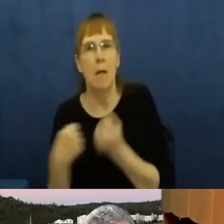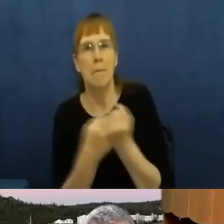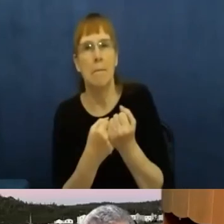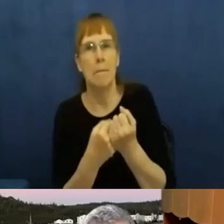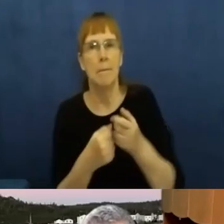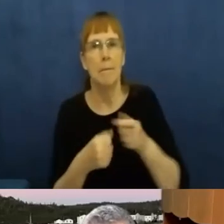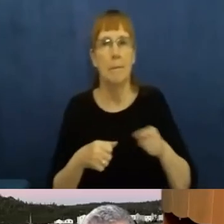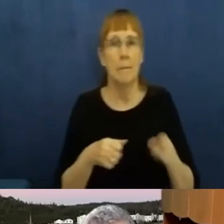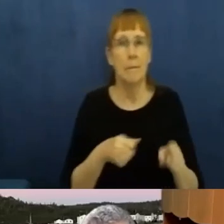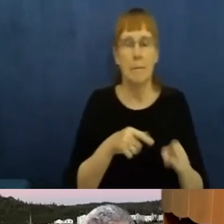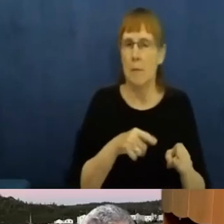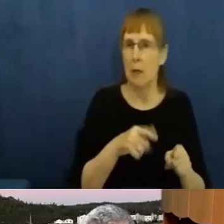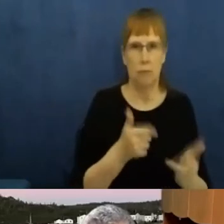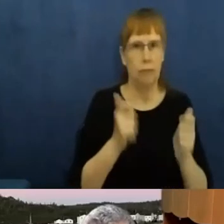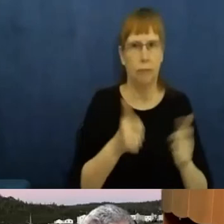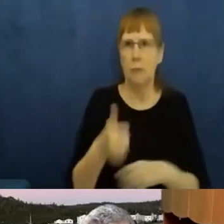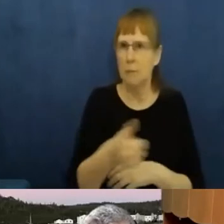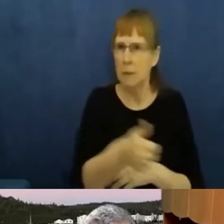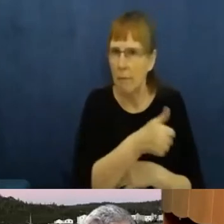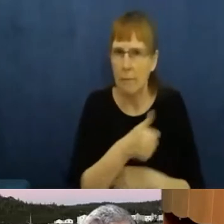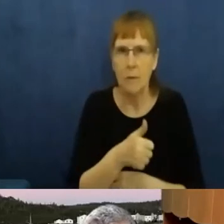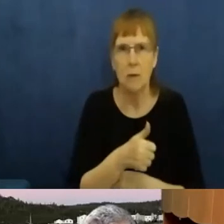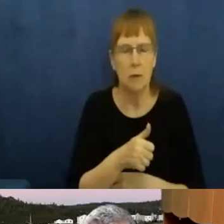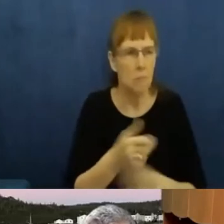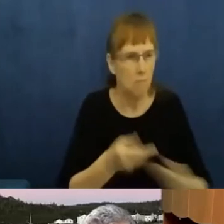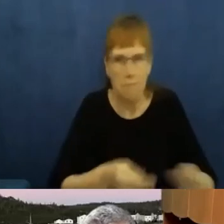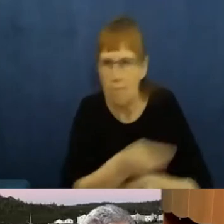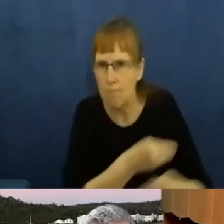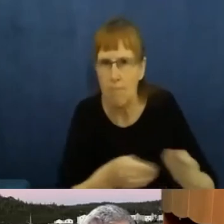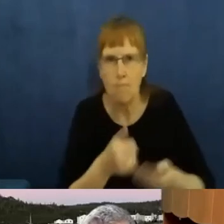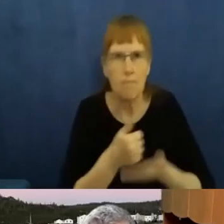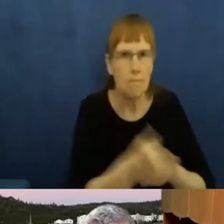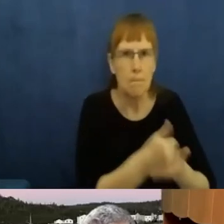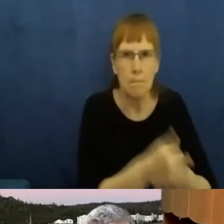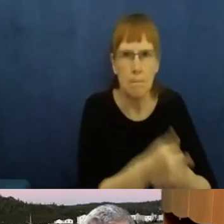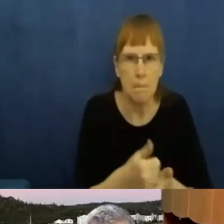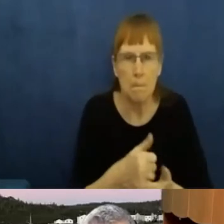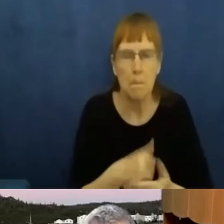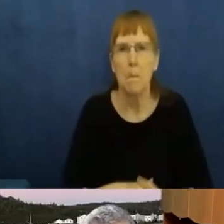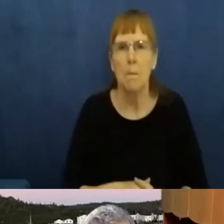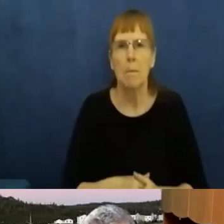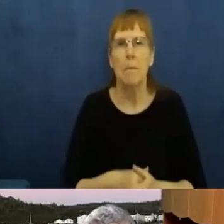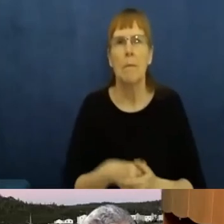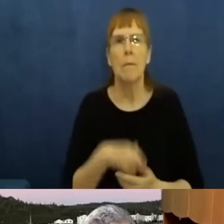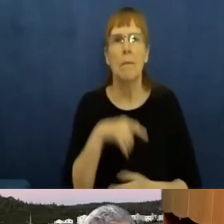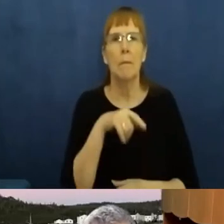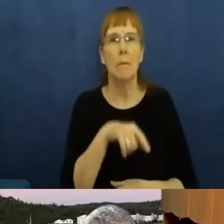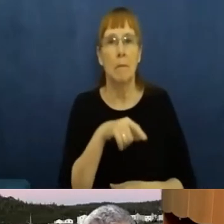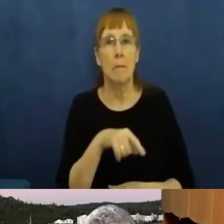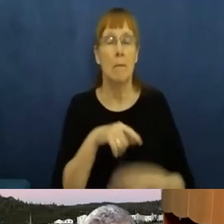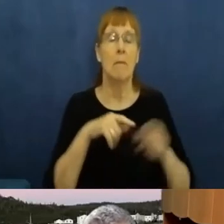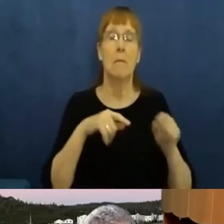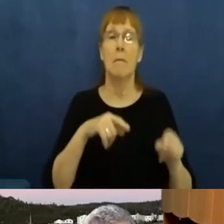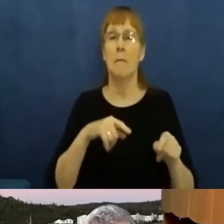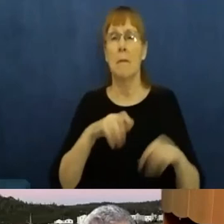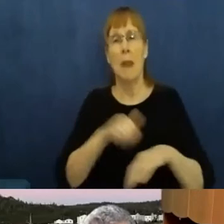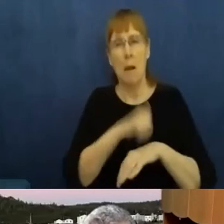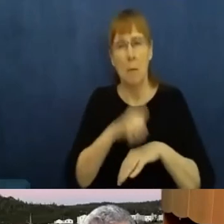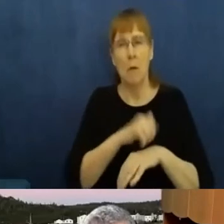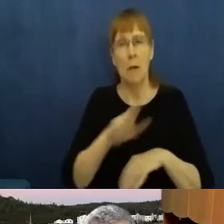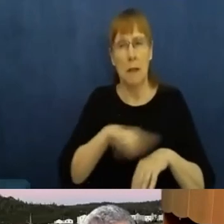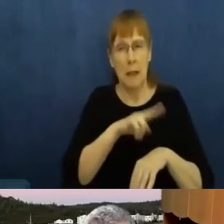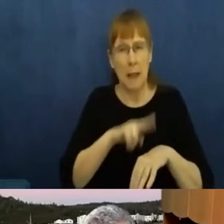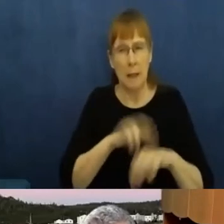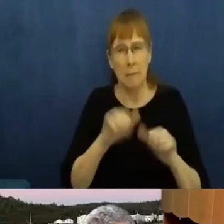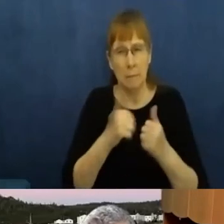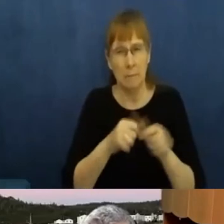Native Counseling Services of Alberta. Clients were making homemade masks and we were making them available to nations that needed them at the